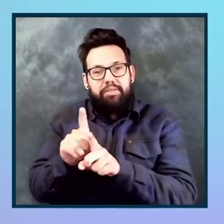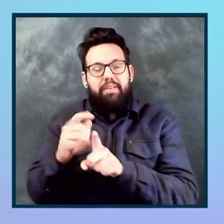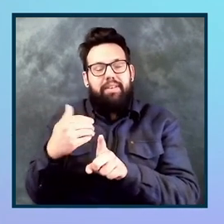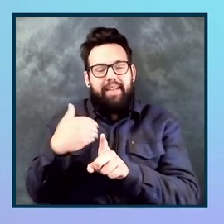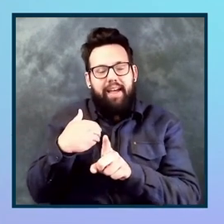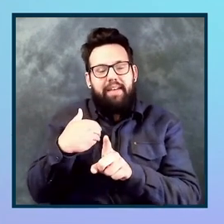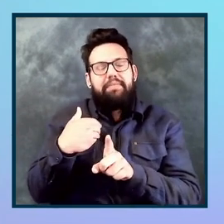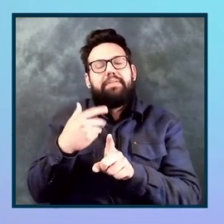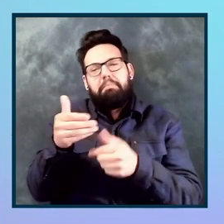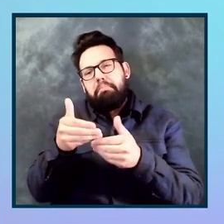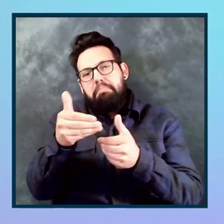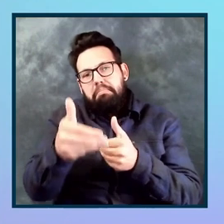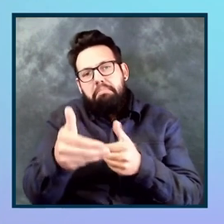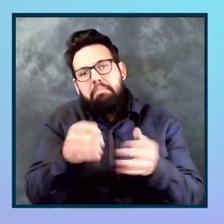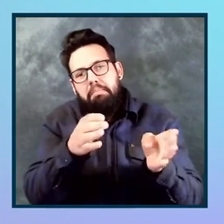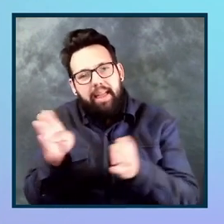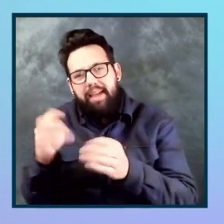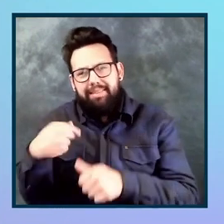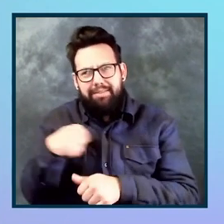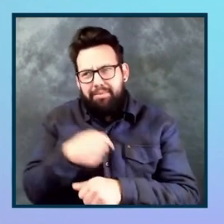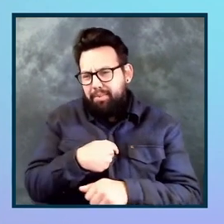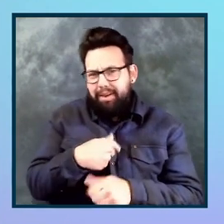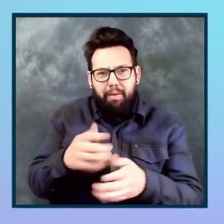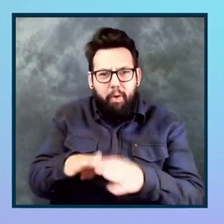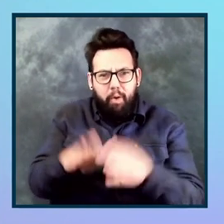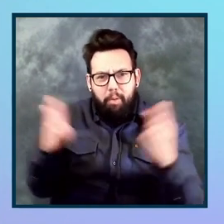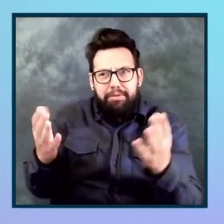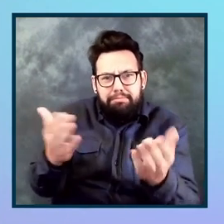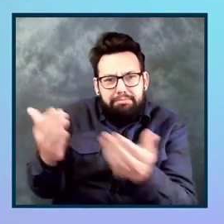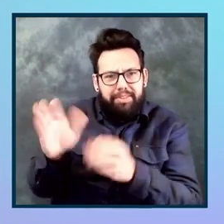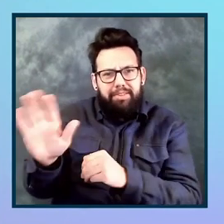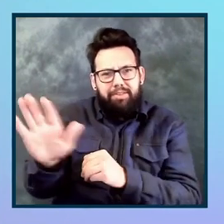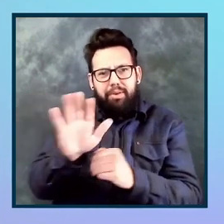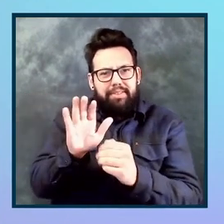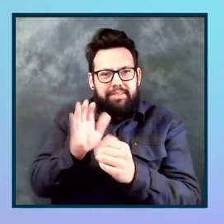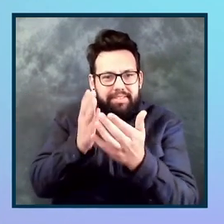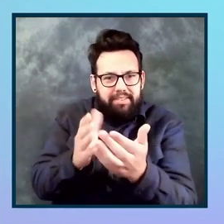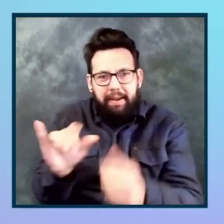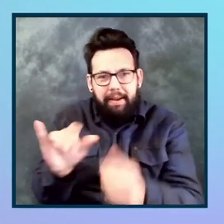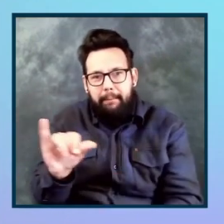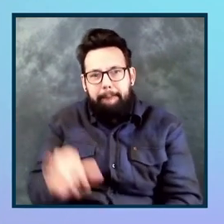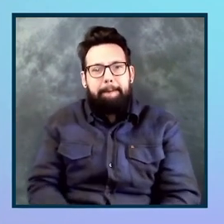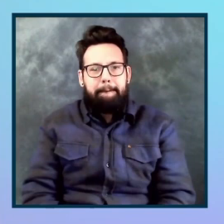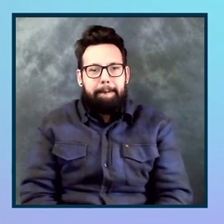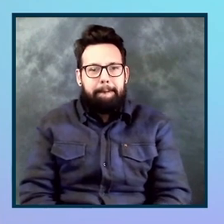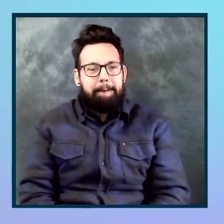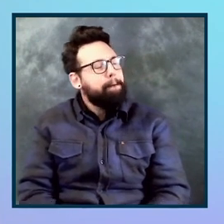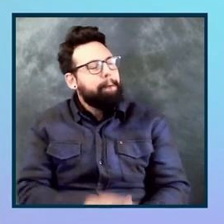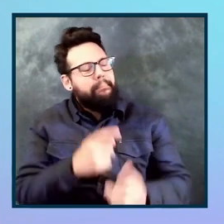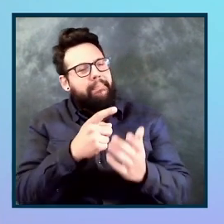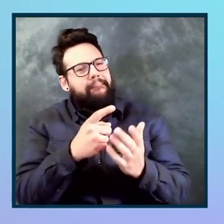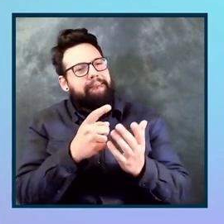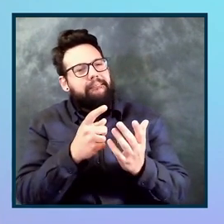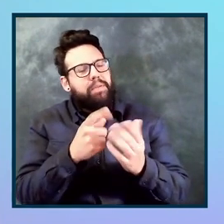and we definitely welcome any suggestions. Awesome. Thank you. Okay. What frameworks,